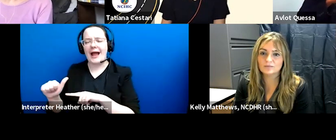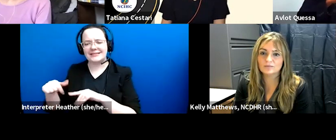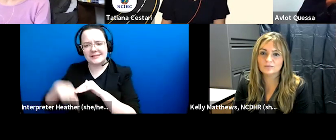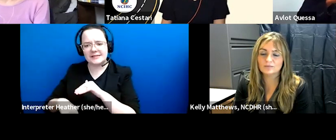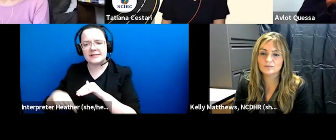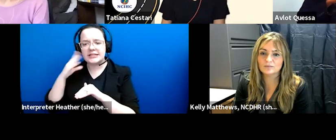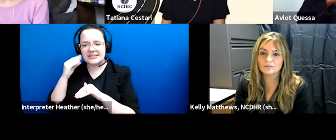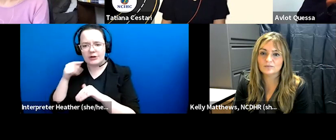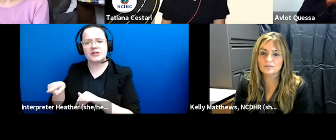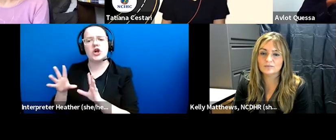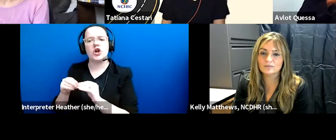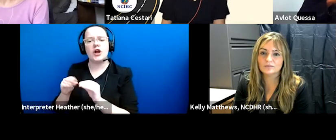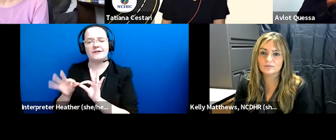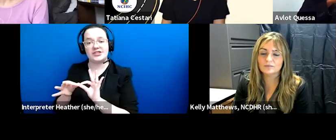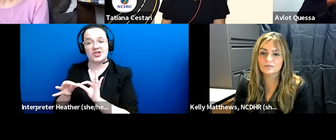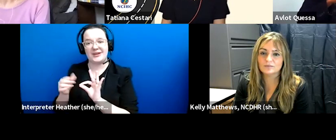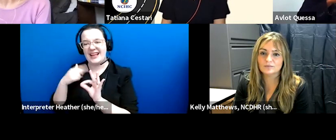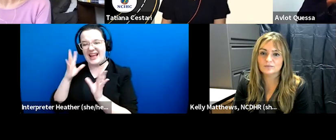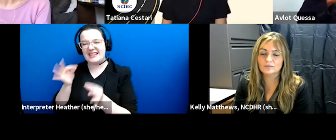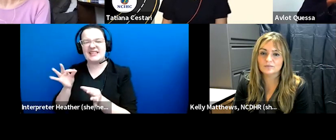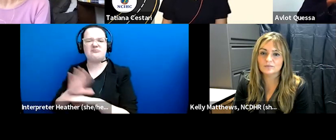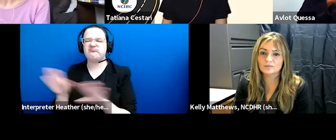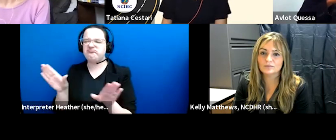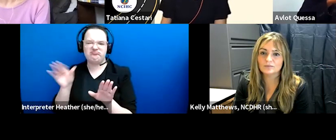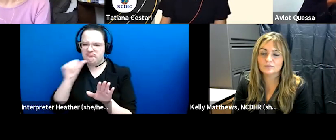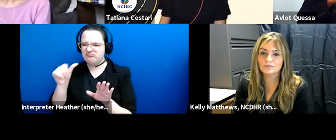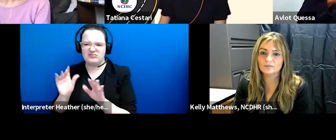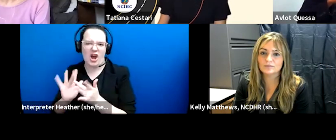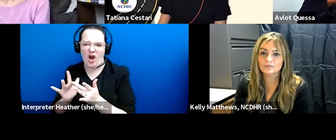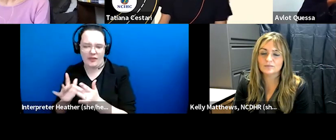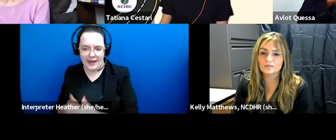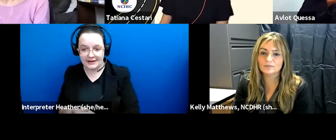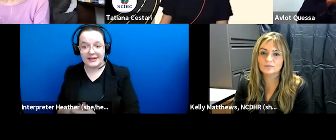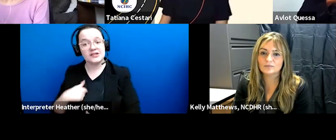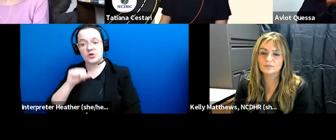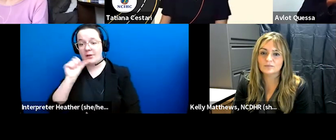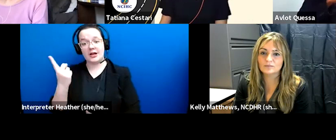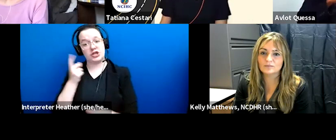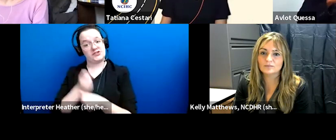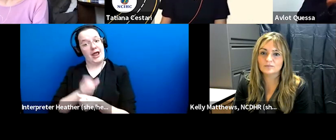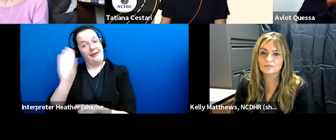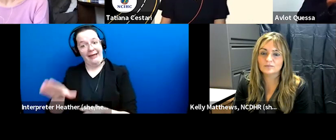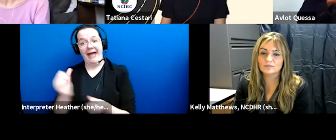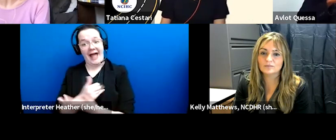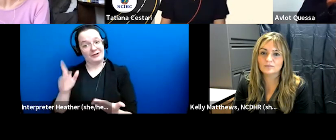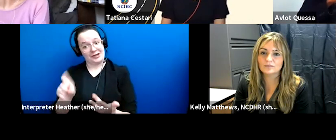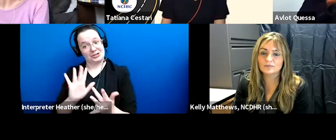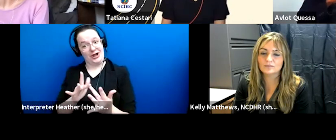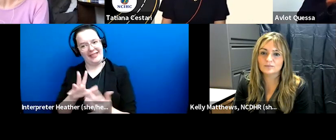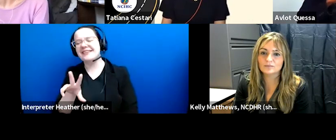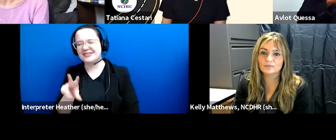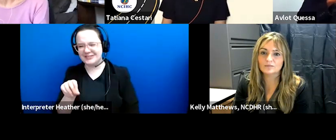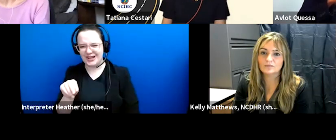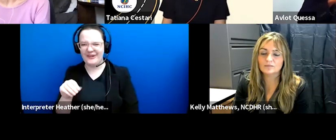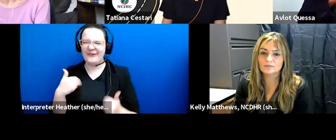that i made the deliberate decision not to take online so it's not like i'm just a wholehearted like yes put everything online it does have